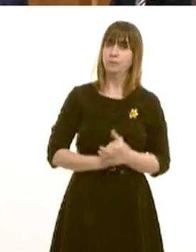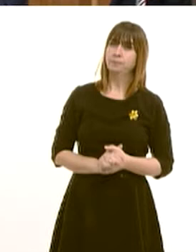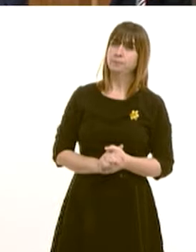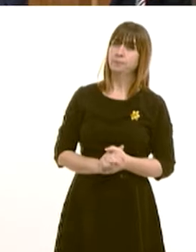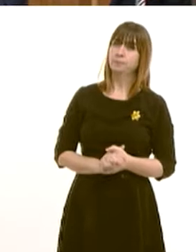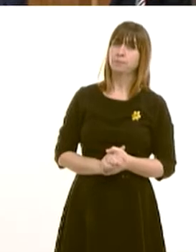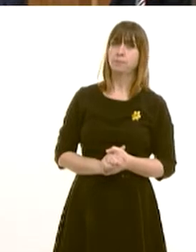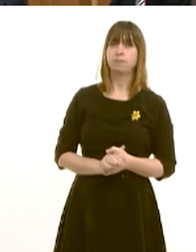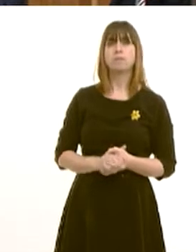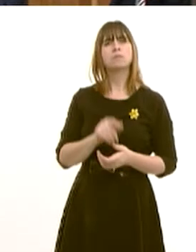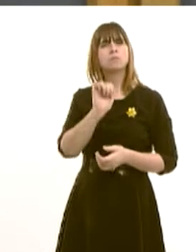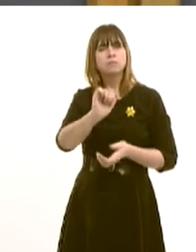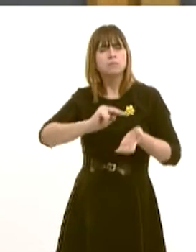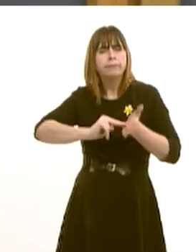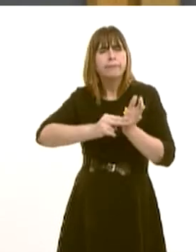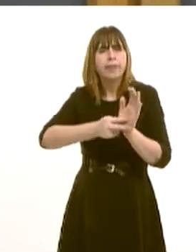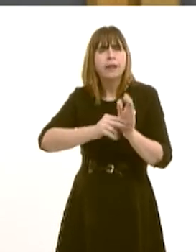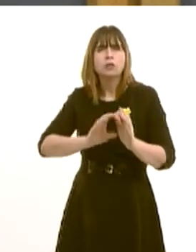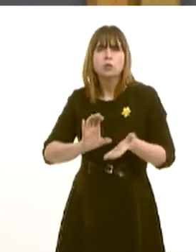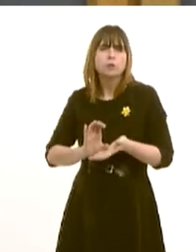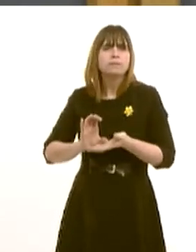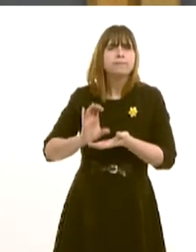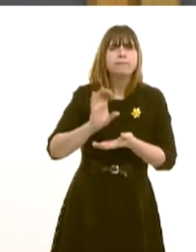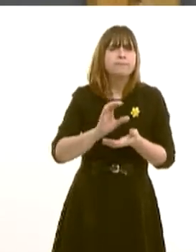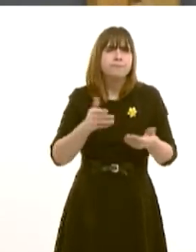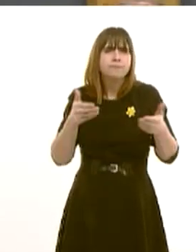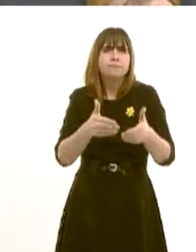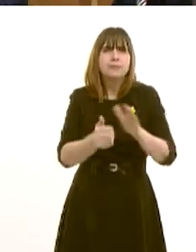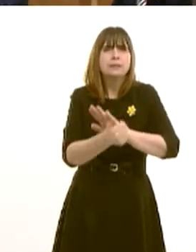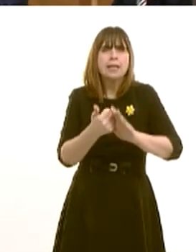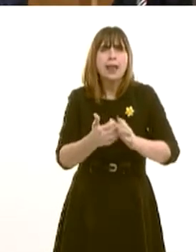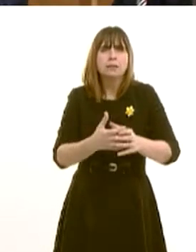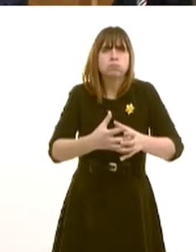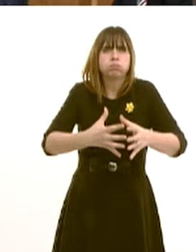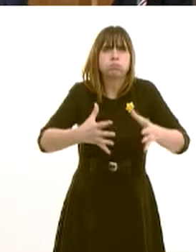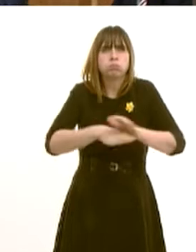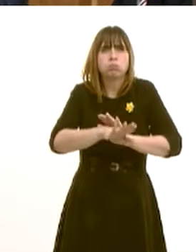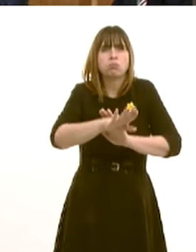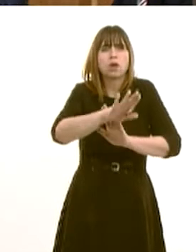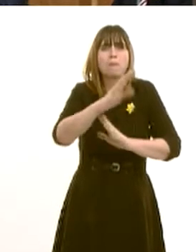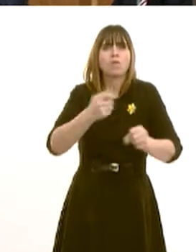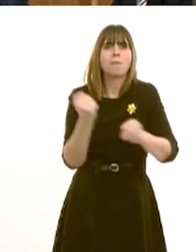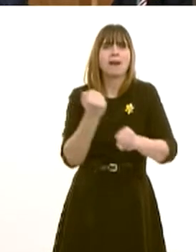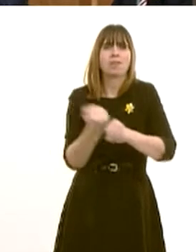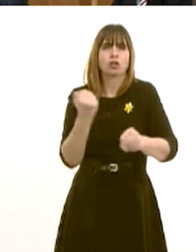plans does the Welsh Government have to invest in more skilled manufacturing jobs in South Wales? The Skills Implementation Plan sets out a key